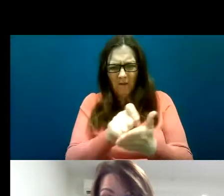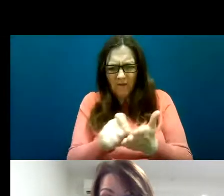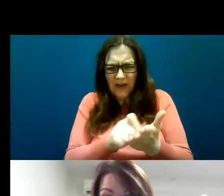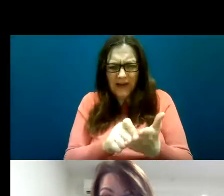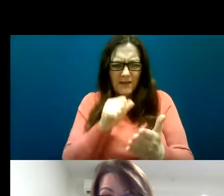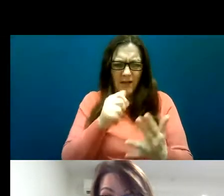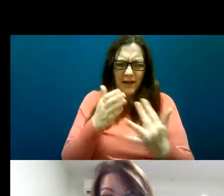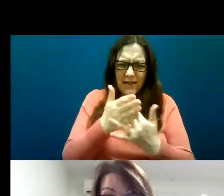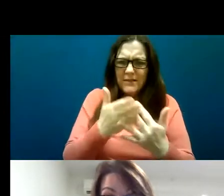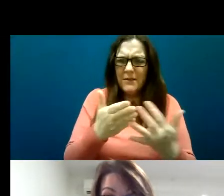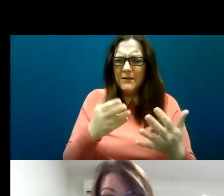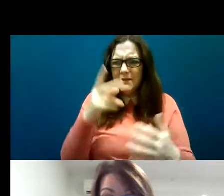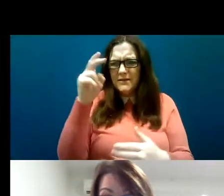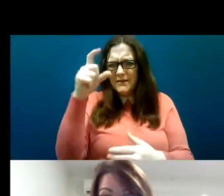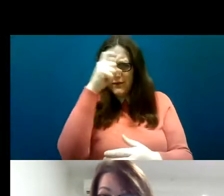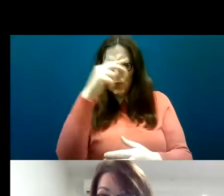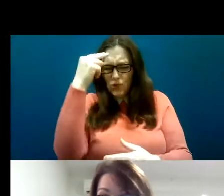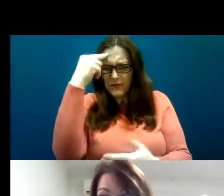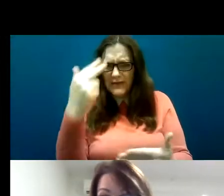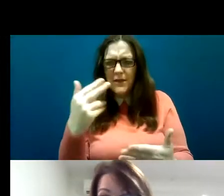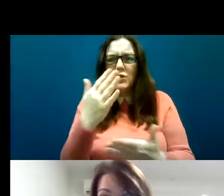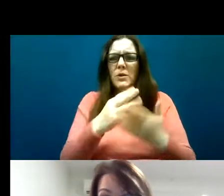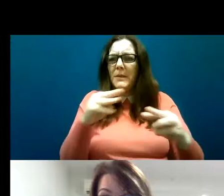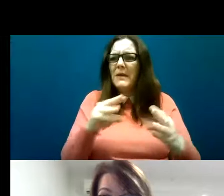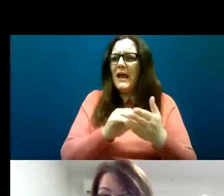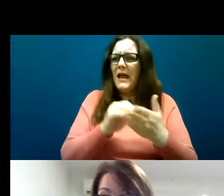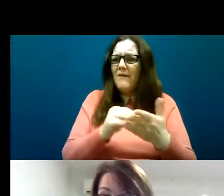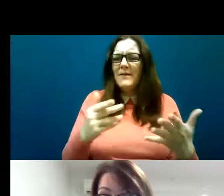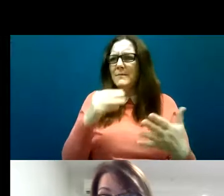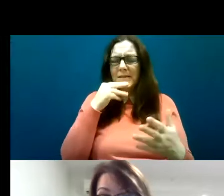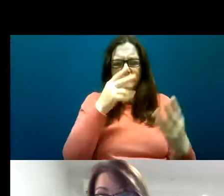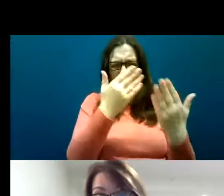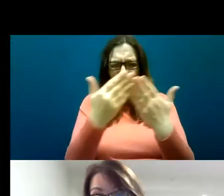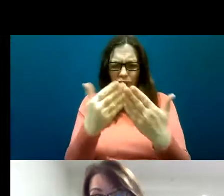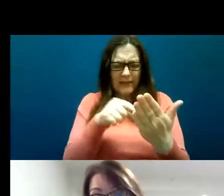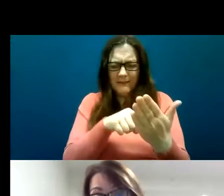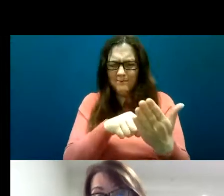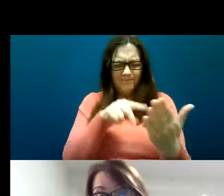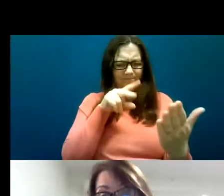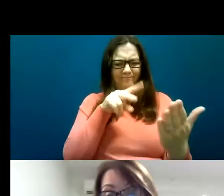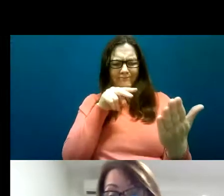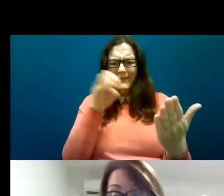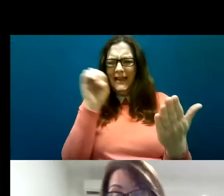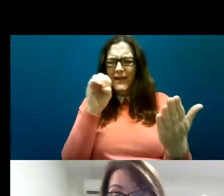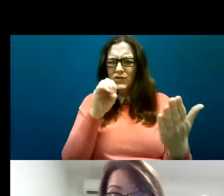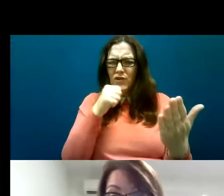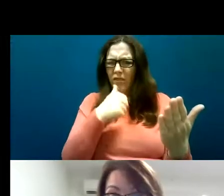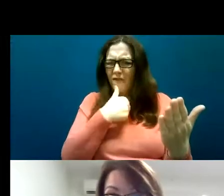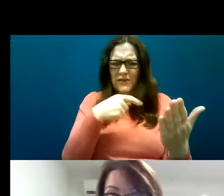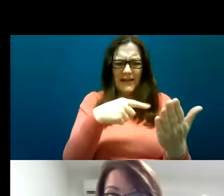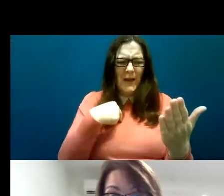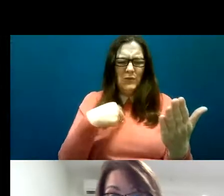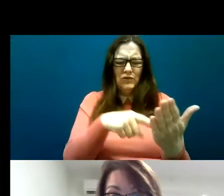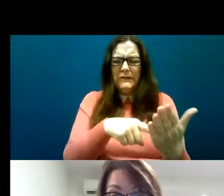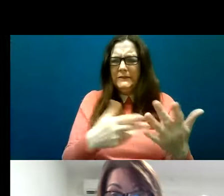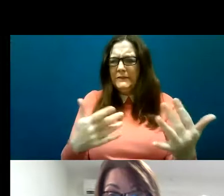And we're talking about people who perhaps have lower levels of literacy. Some maybe don't have English as their first language. So